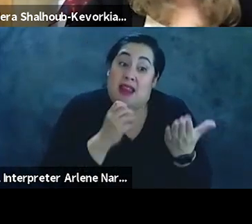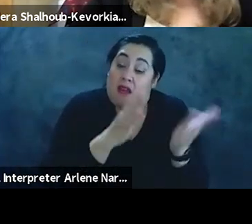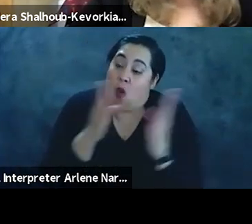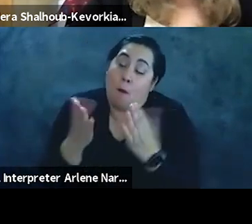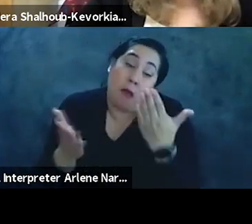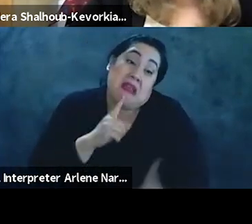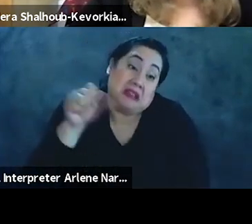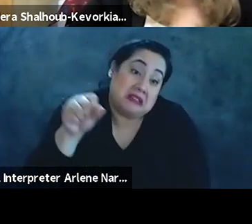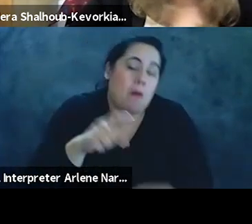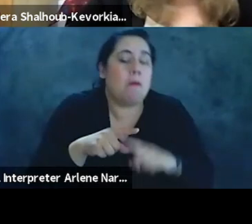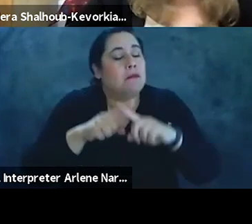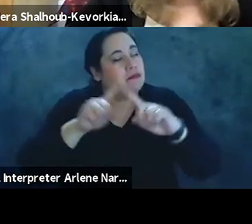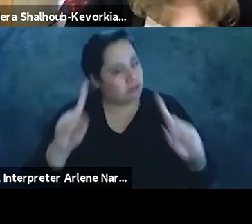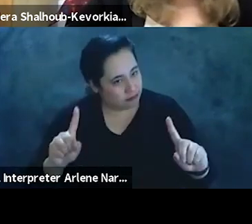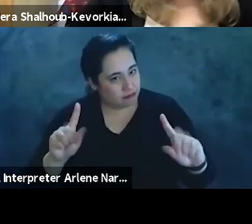However,